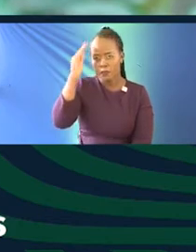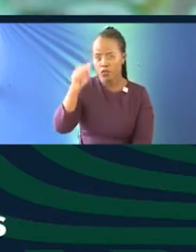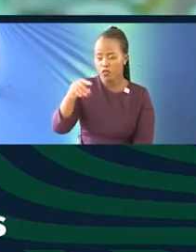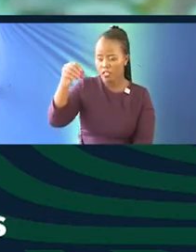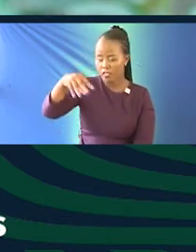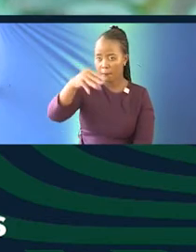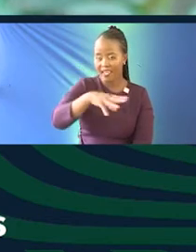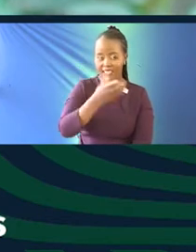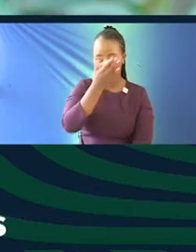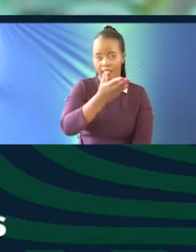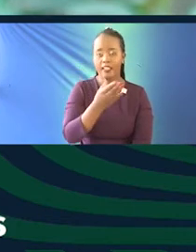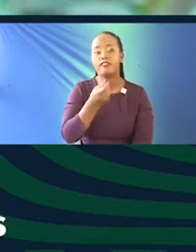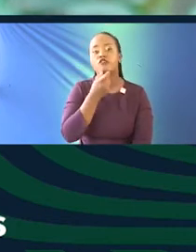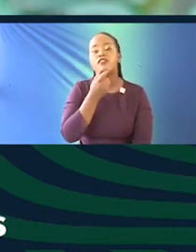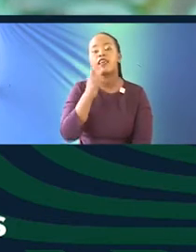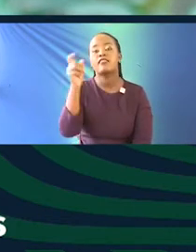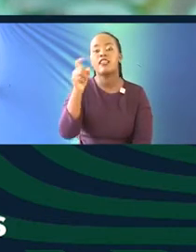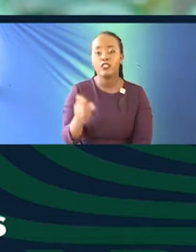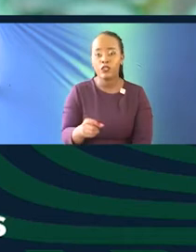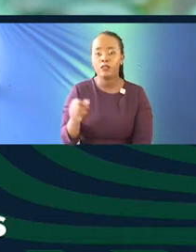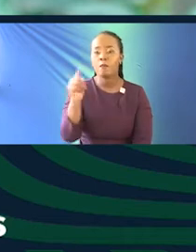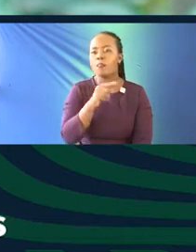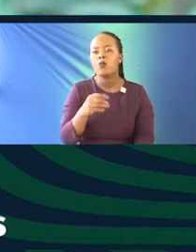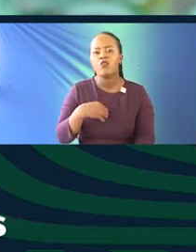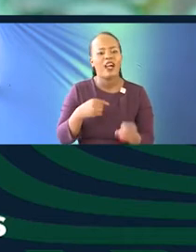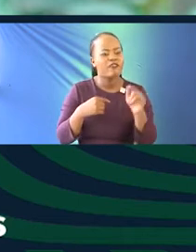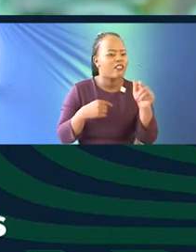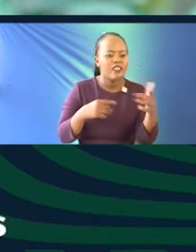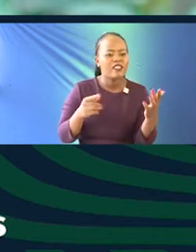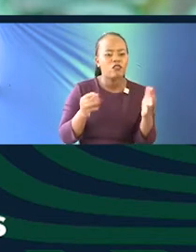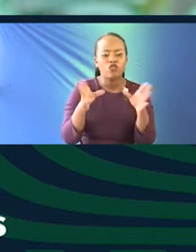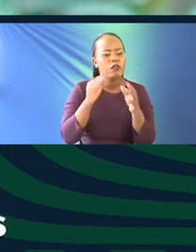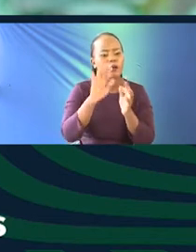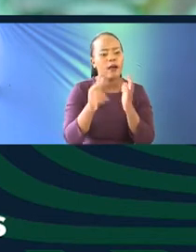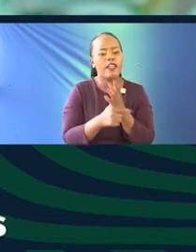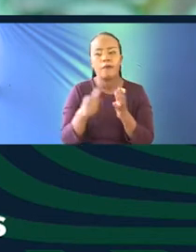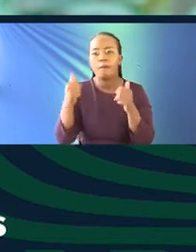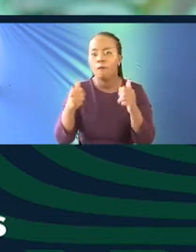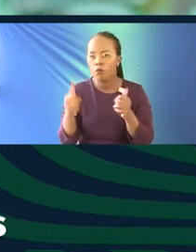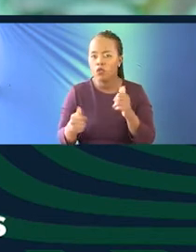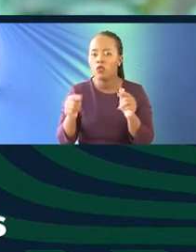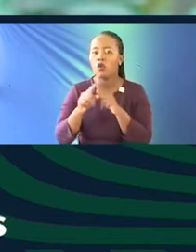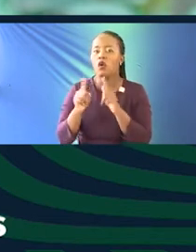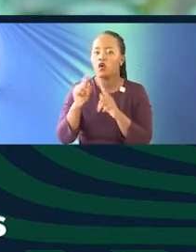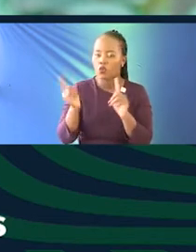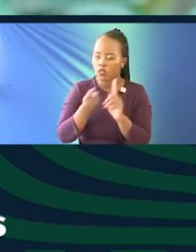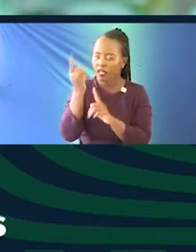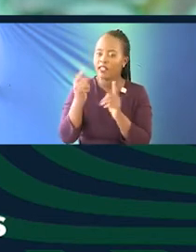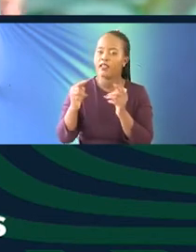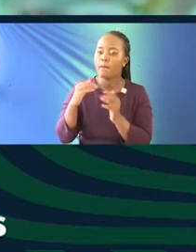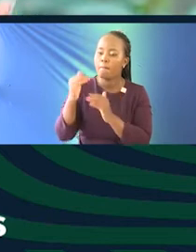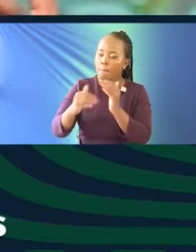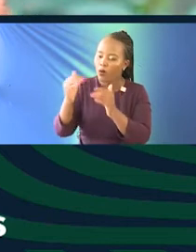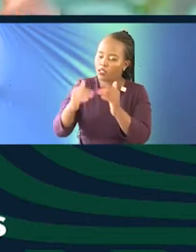there. So I picked up a lot of species and specimens to say, we have this. What do you call this in your community? And beginning that process of engaging